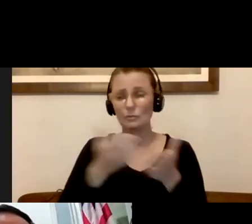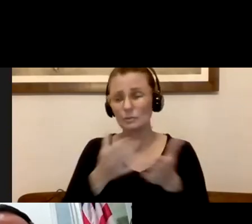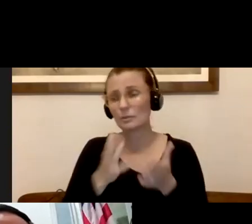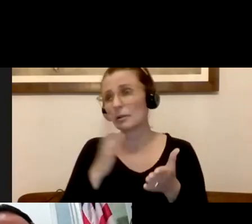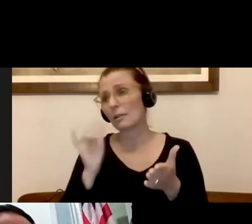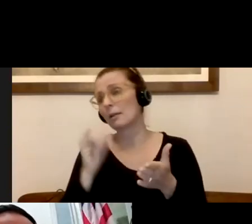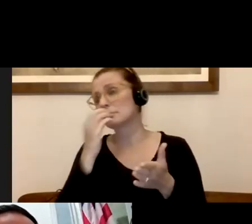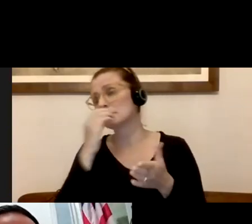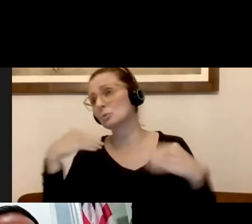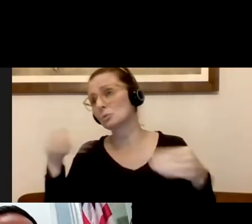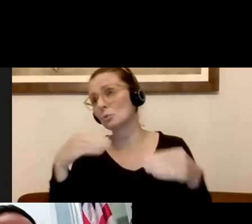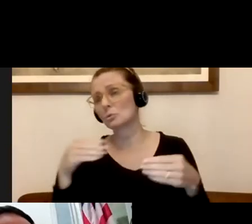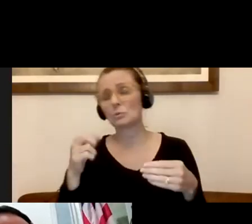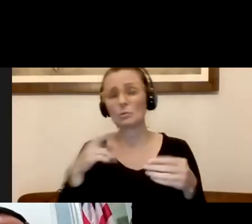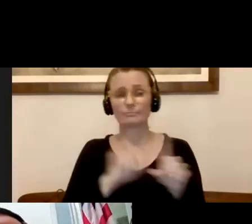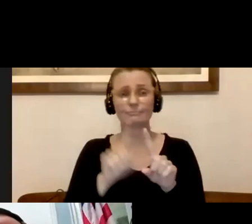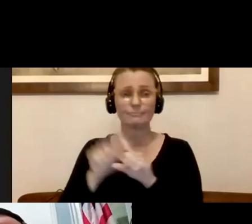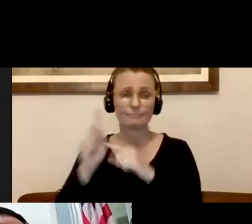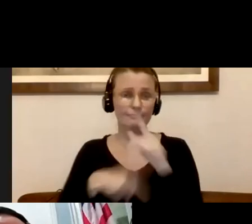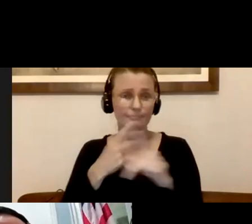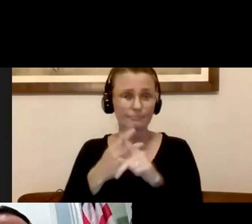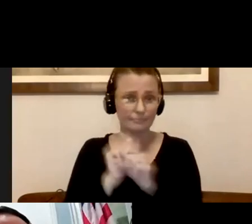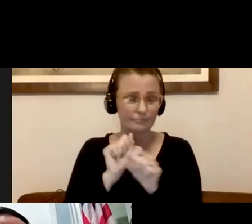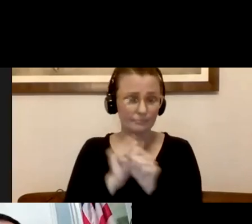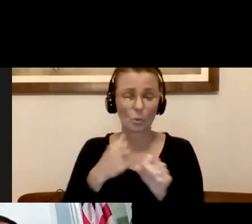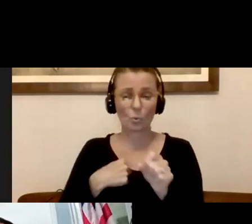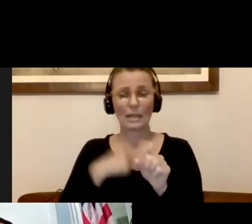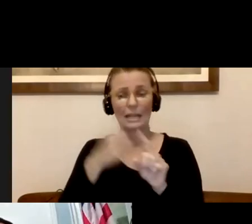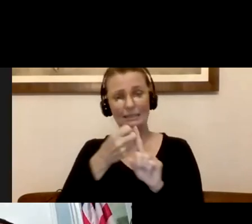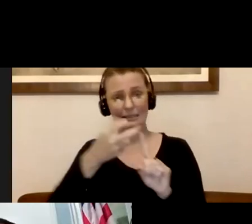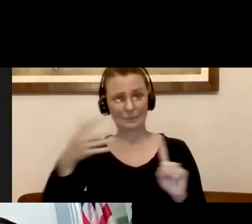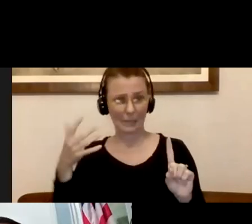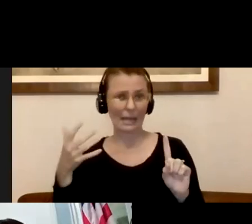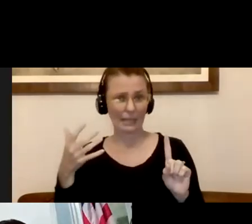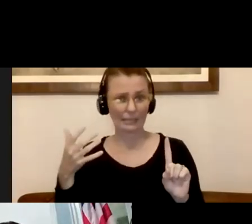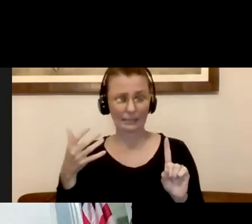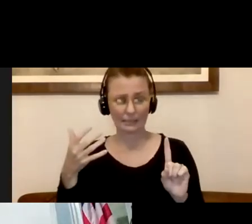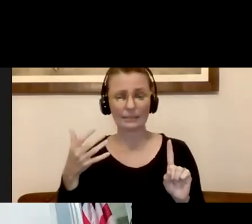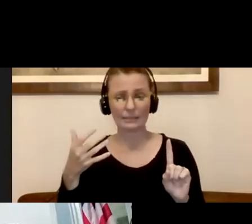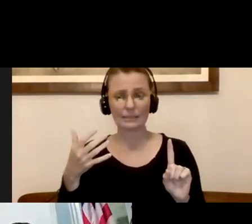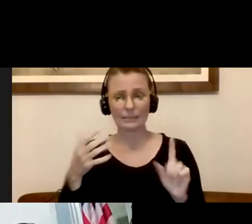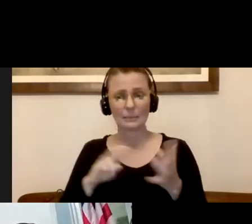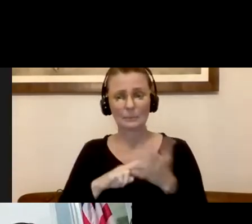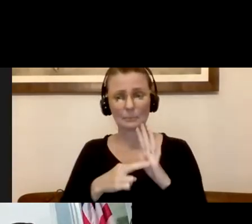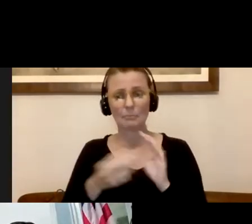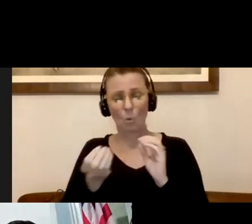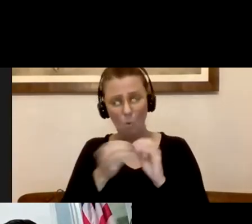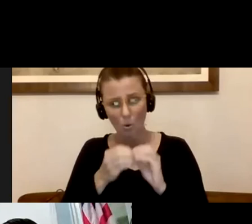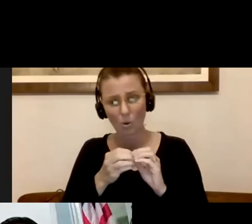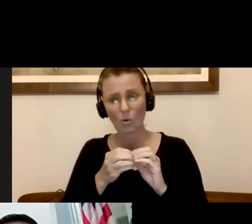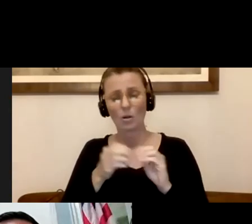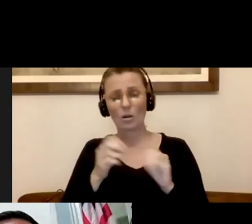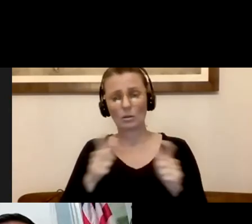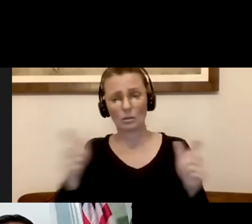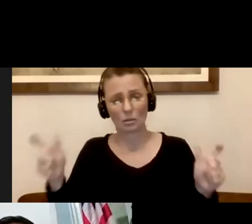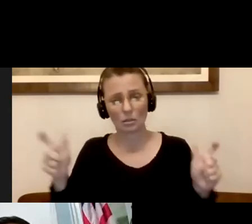or these types of employees. So as we expand our testing efforts here in Summerville, as I mentioned earlier, we will work to get access to